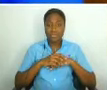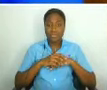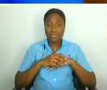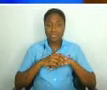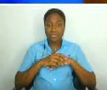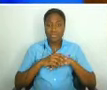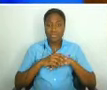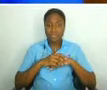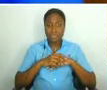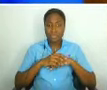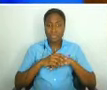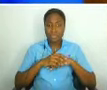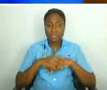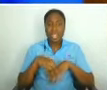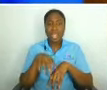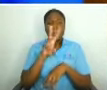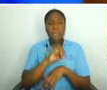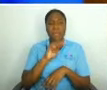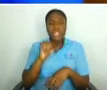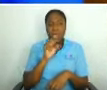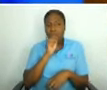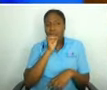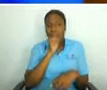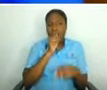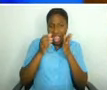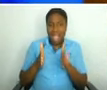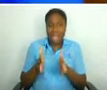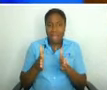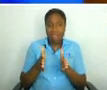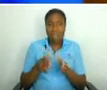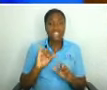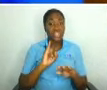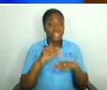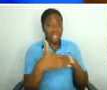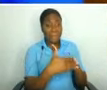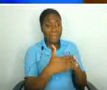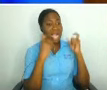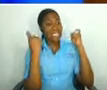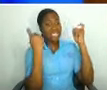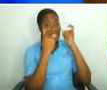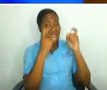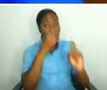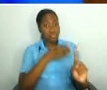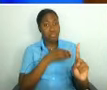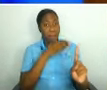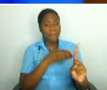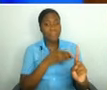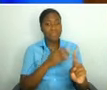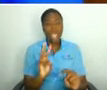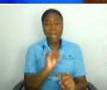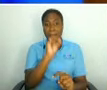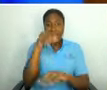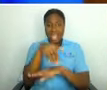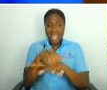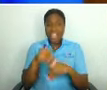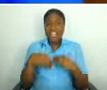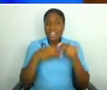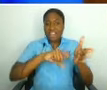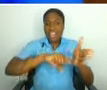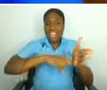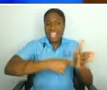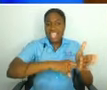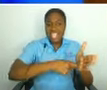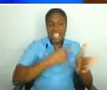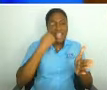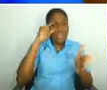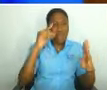Soka star Mashaal Montano is being celebrated in Jamaica. On Sunday night, was presented with the key to the city of Kingston. It was part